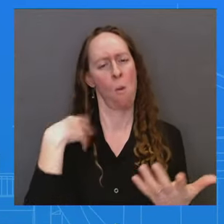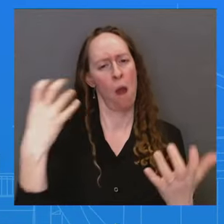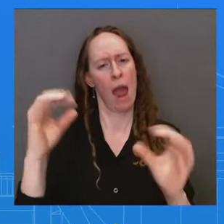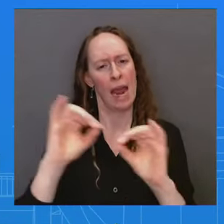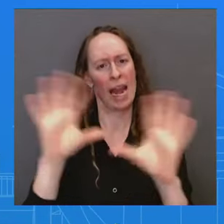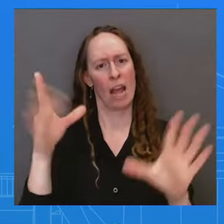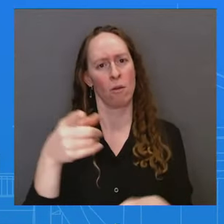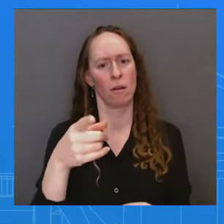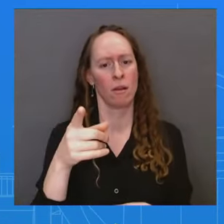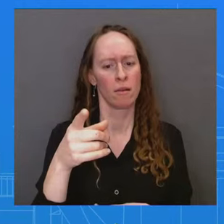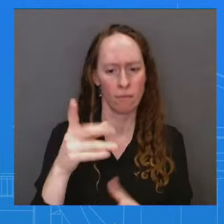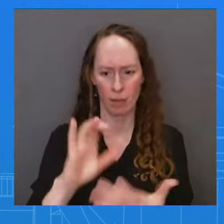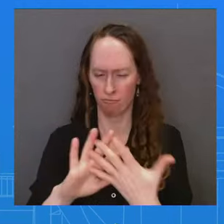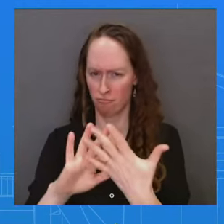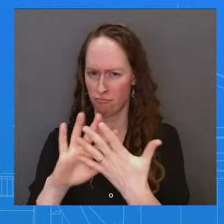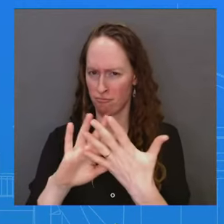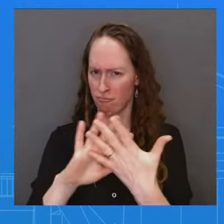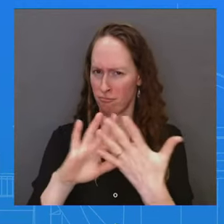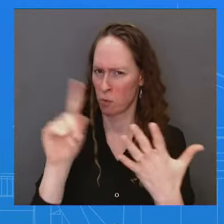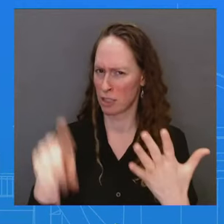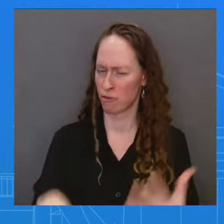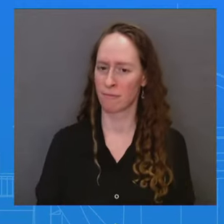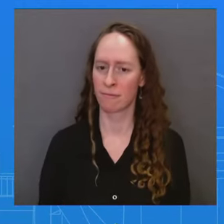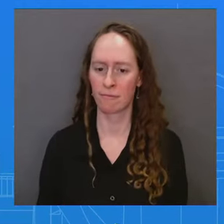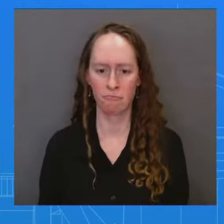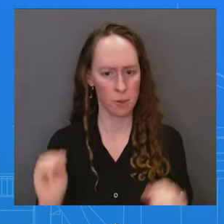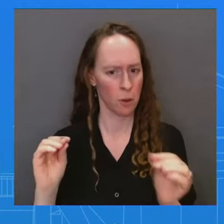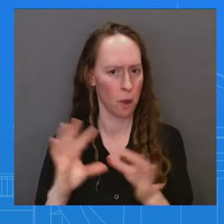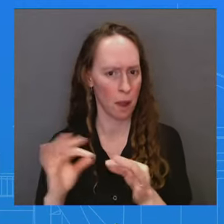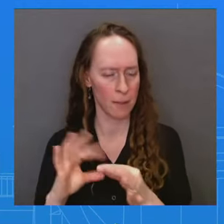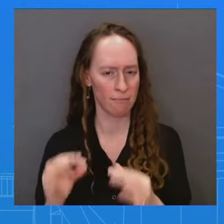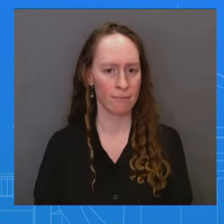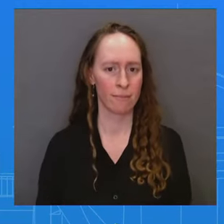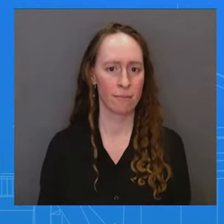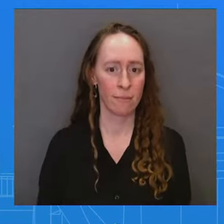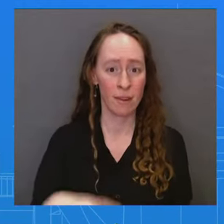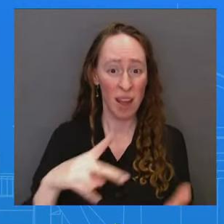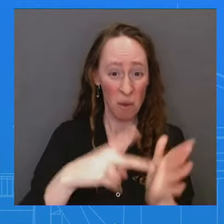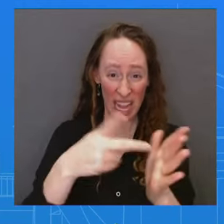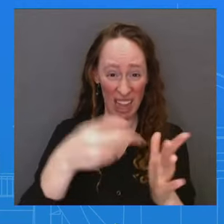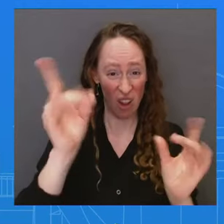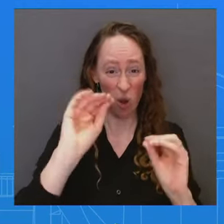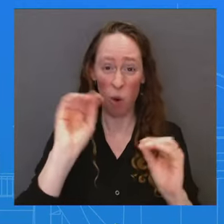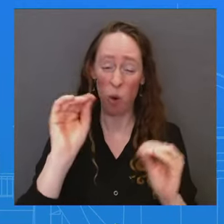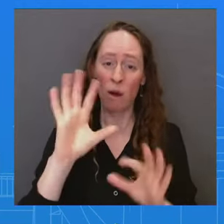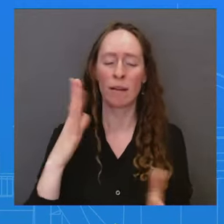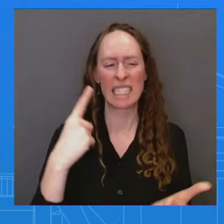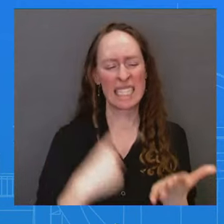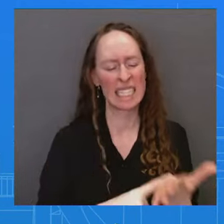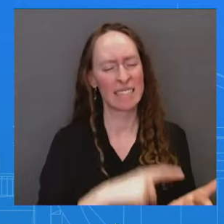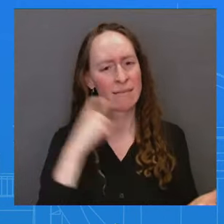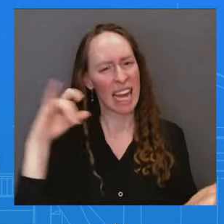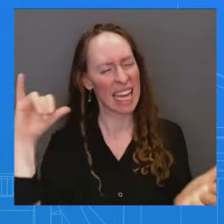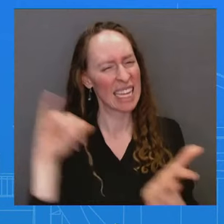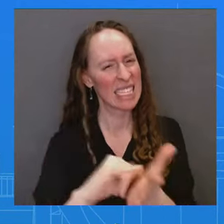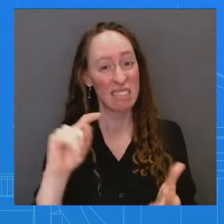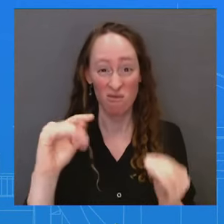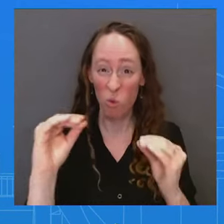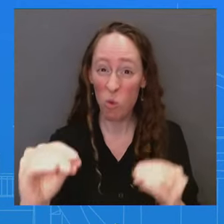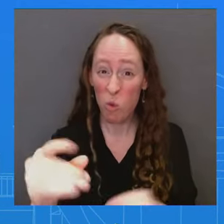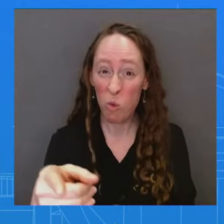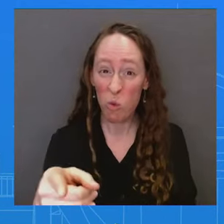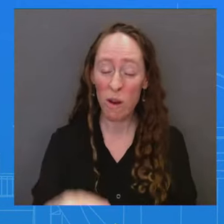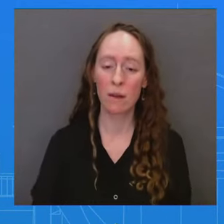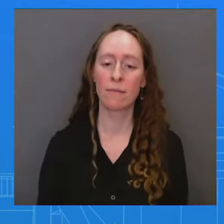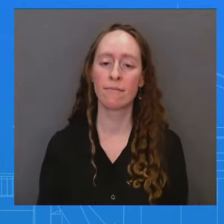red lines exist, or you just wouldn't outline them? I just don't think it's helpful, MJ, from the podium here to talk about or speculate about any potential future military